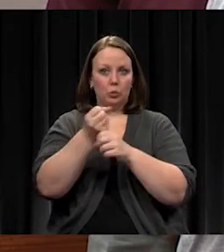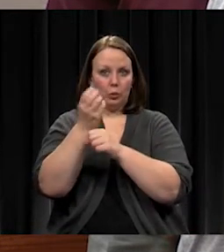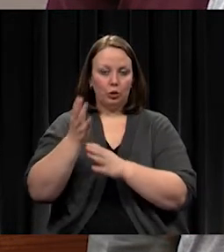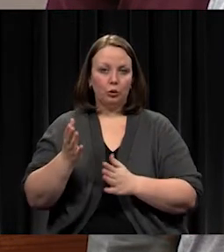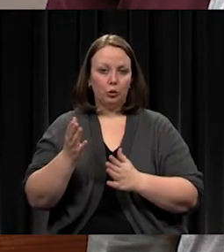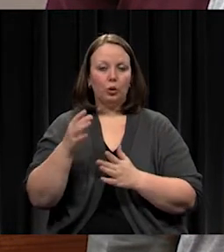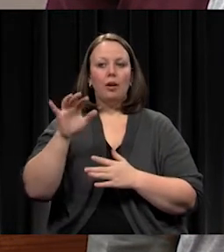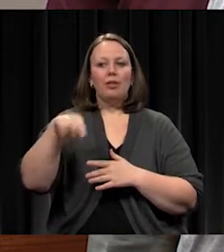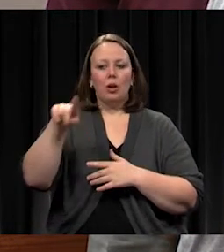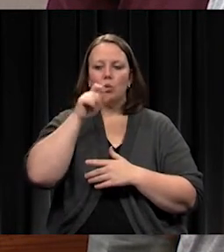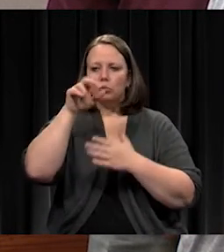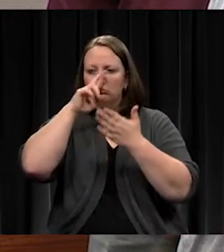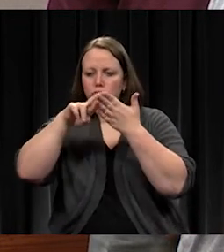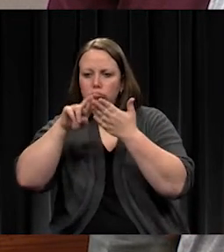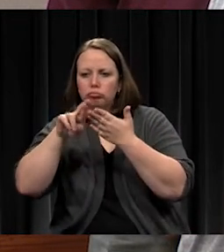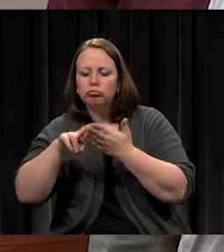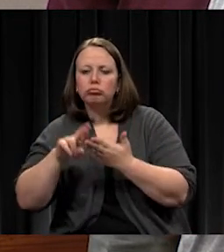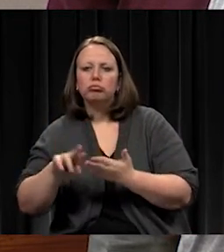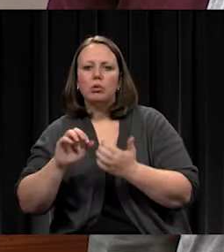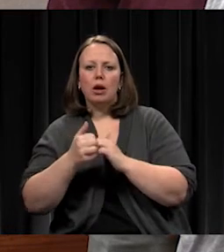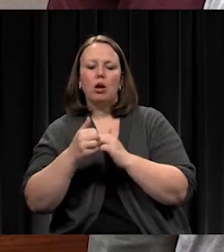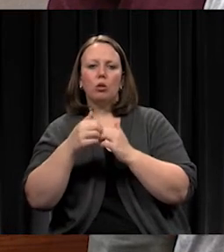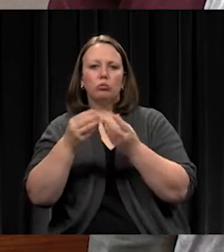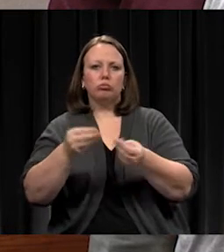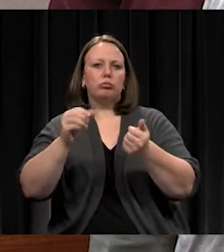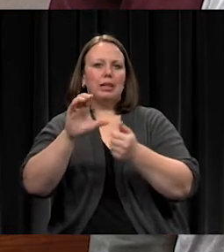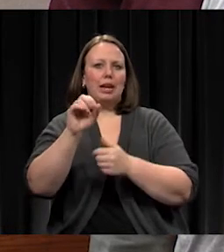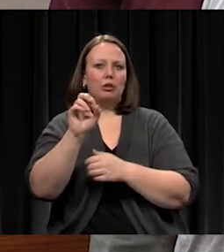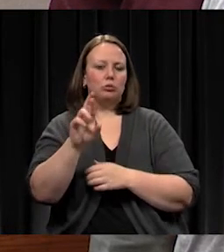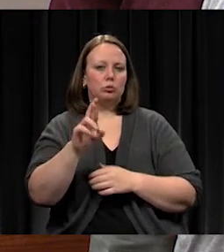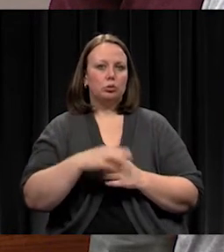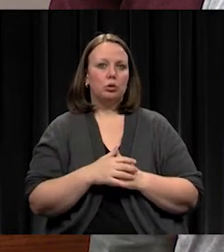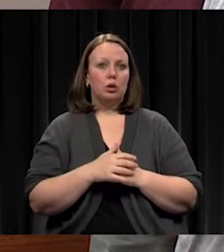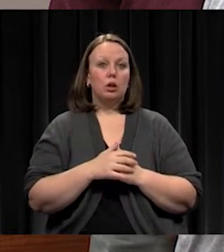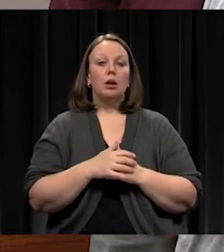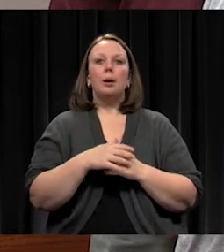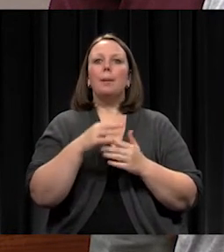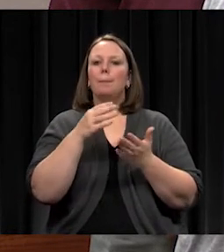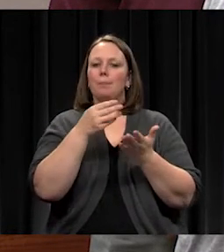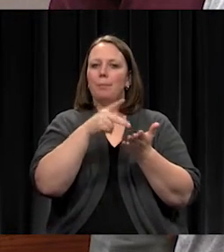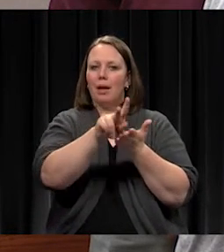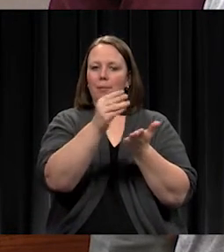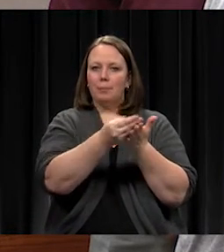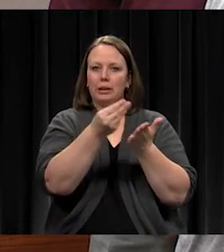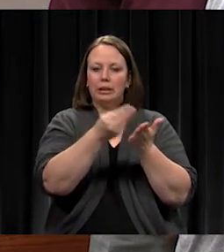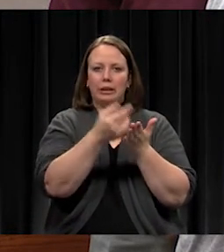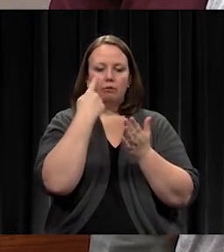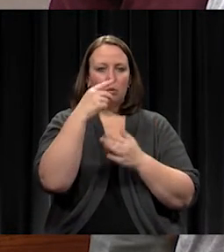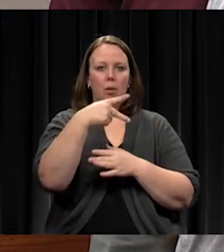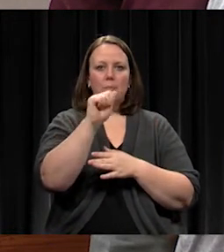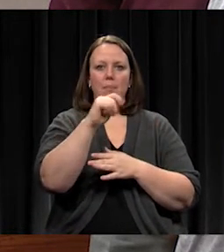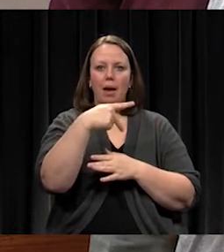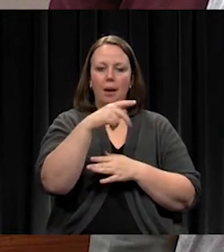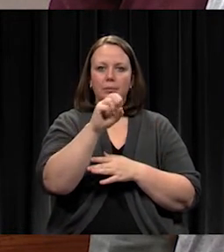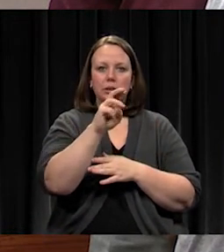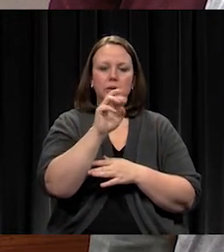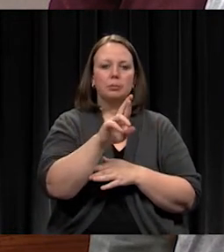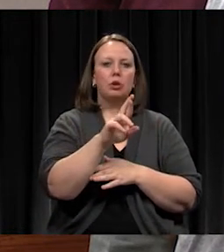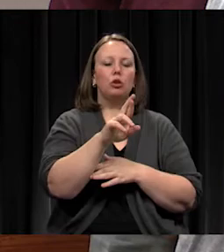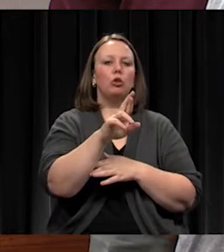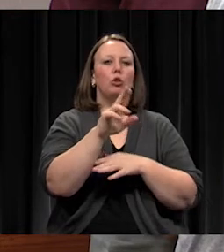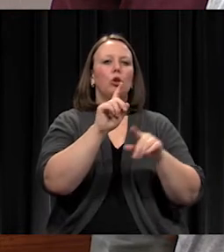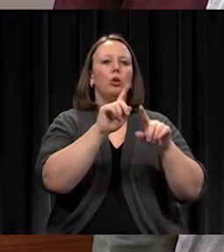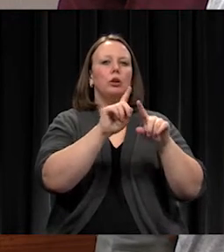smears, PSA screenings, mammogram screenings, and we have funded the research that links smoking directly to lung